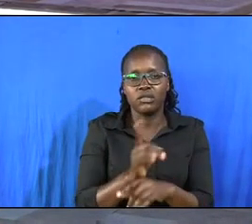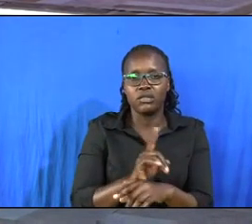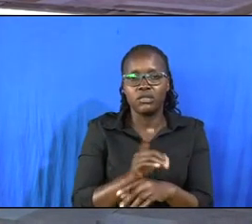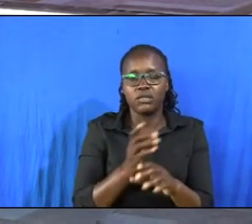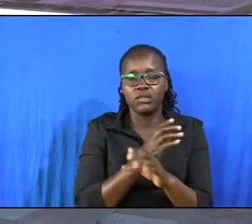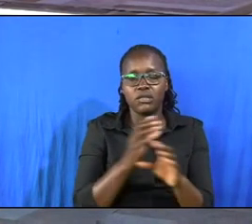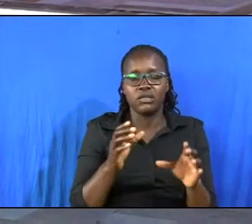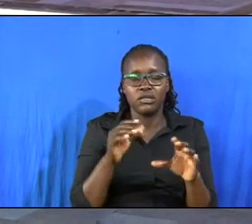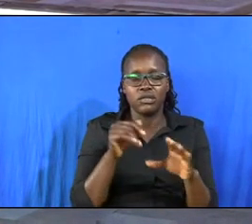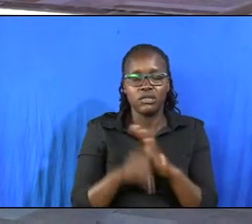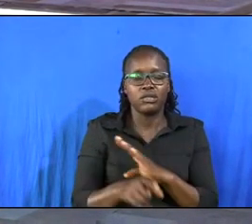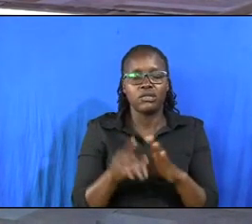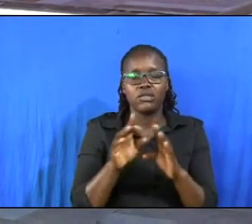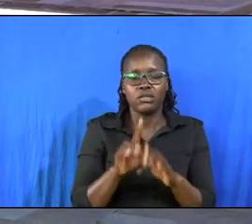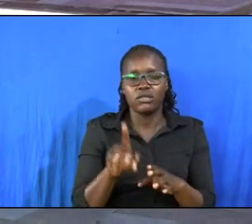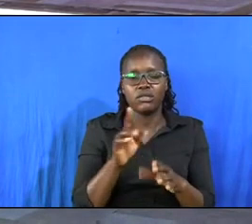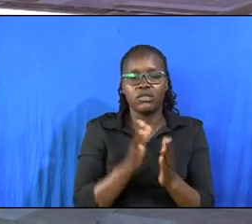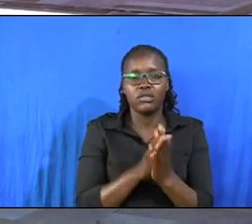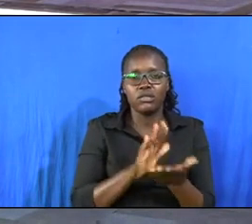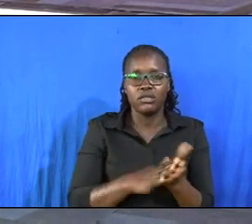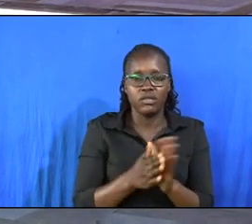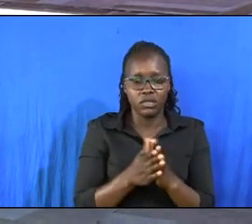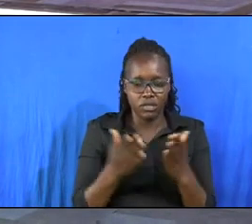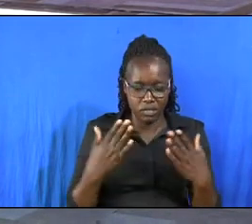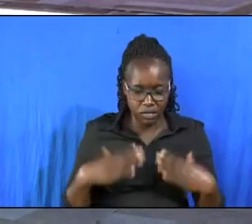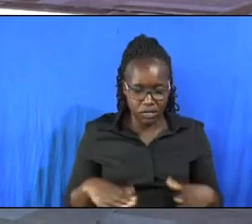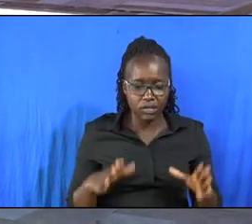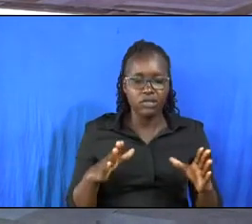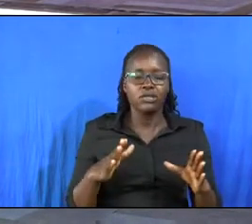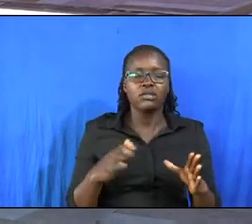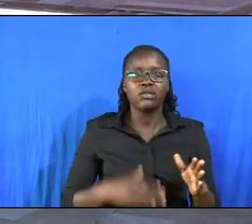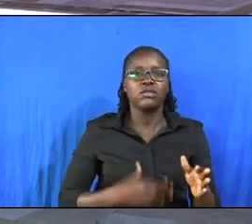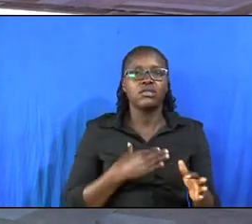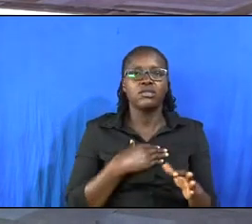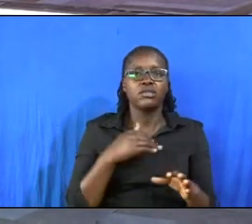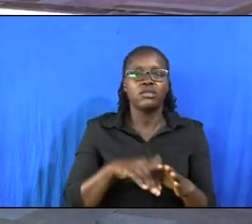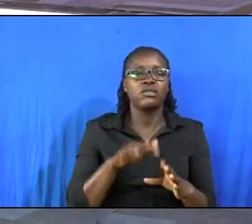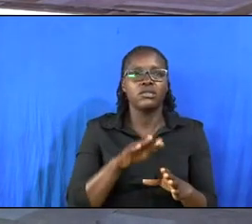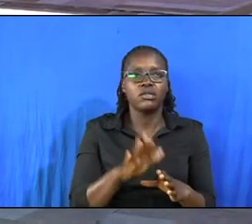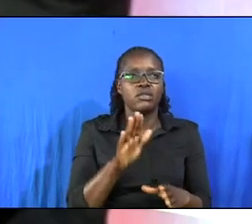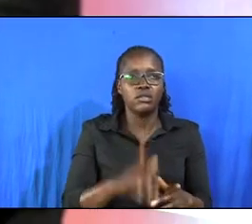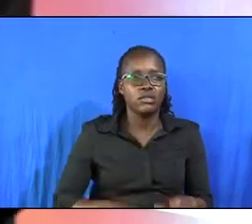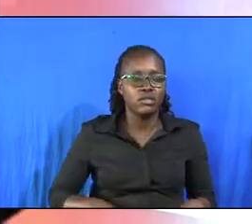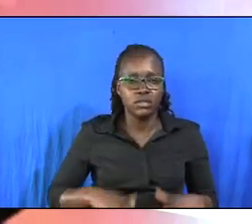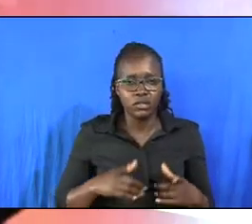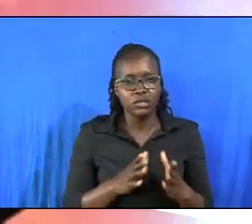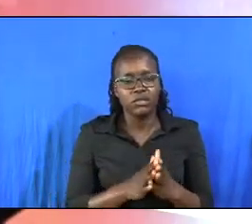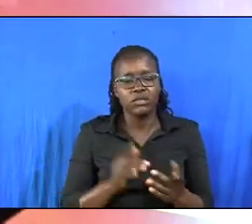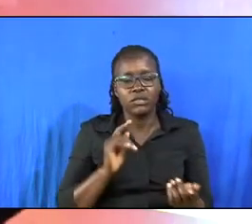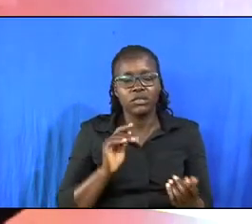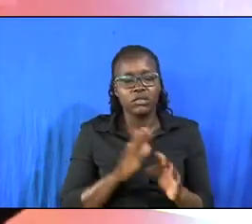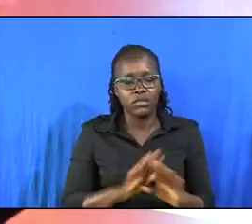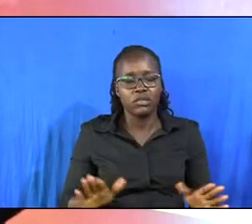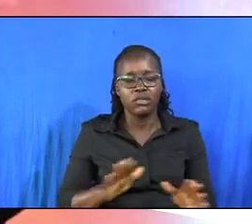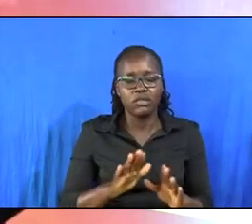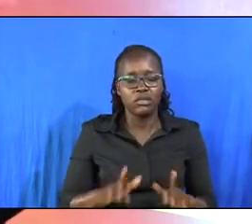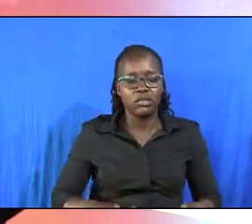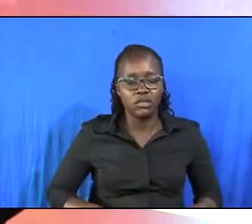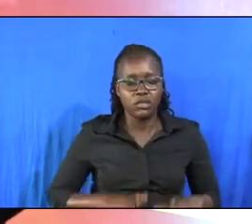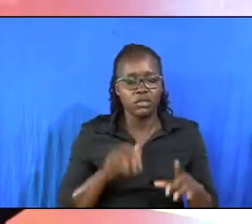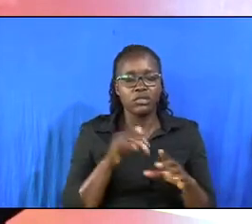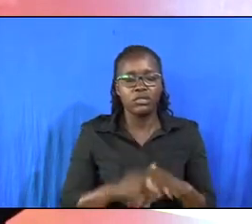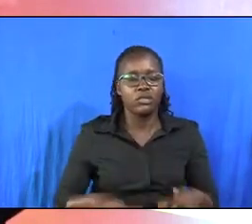occupies you, when he becomes a resident guest in your life, a permanent resident